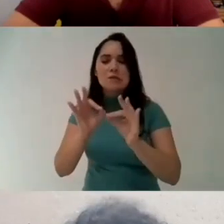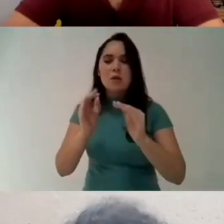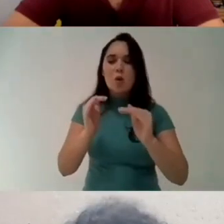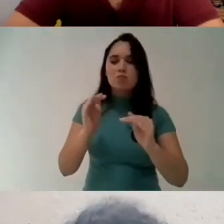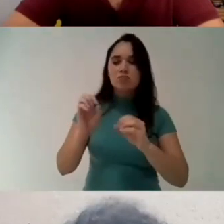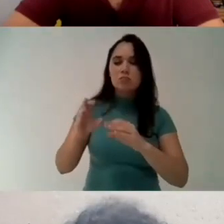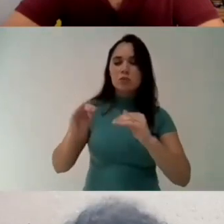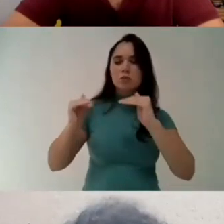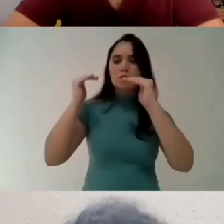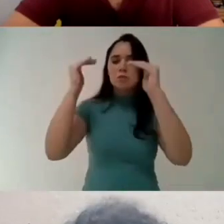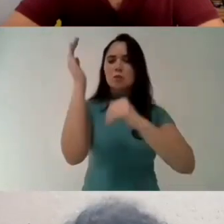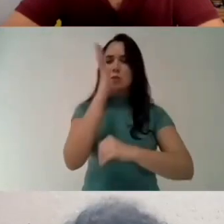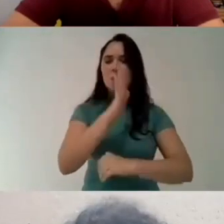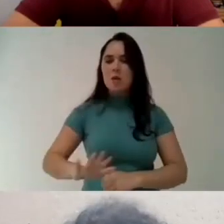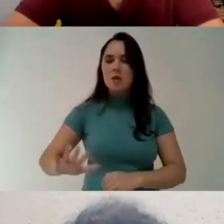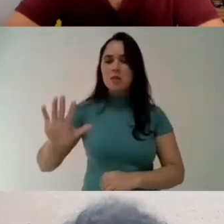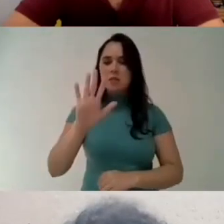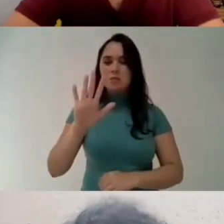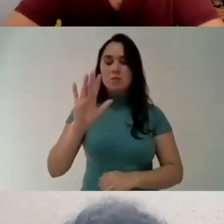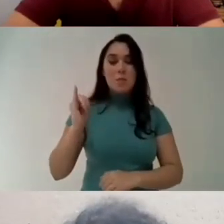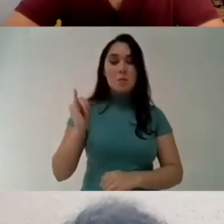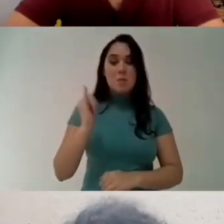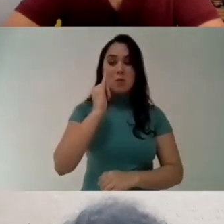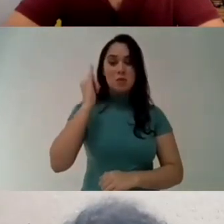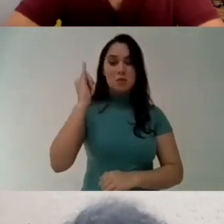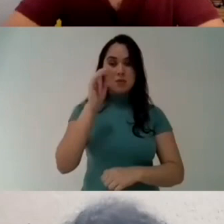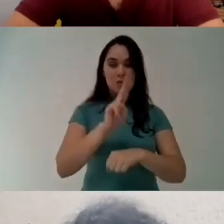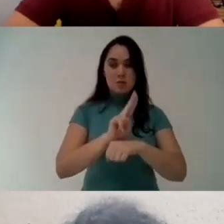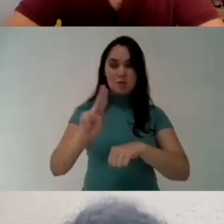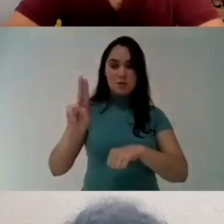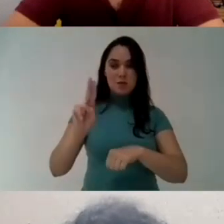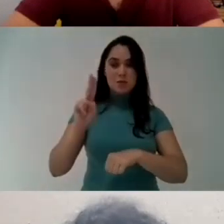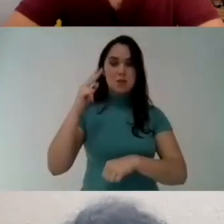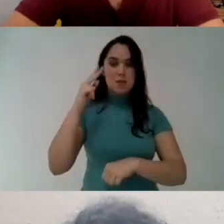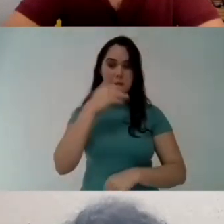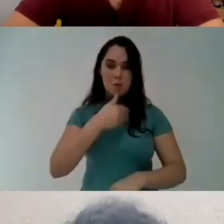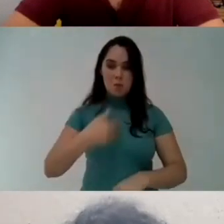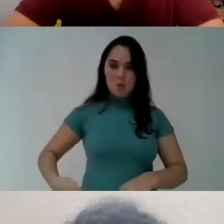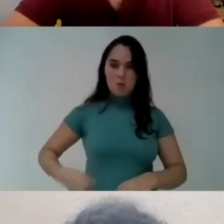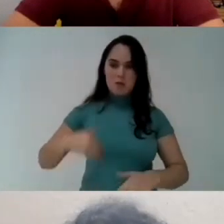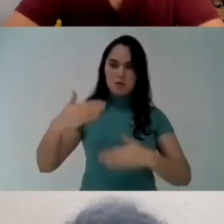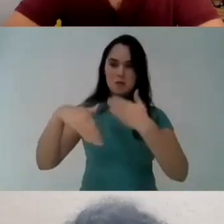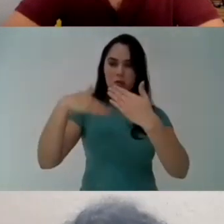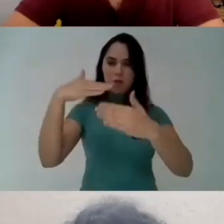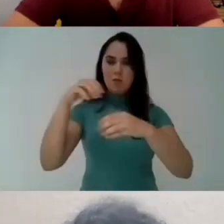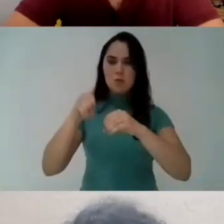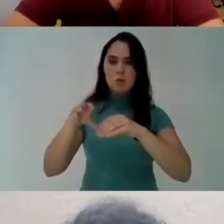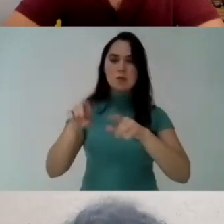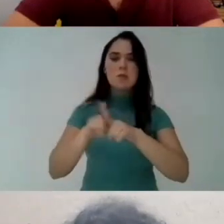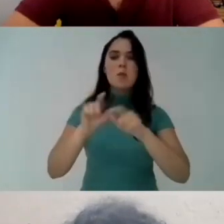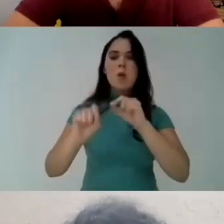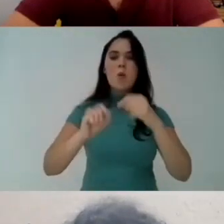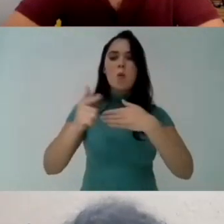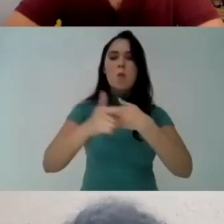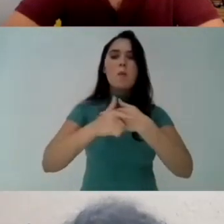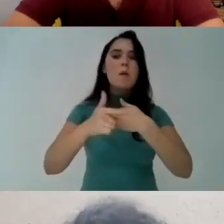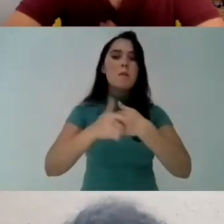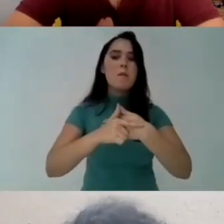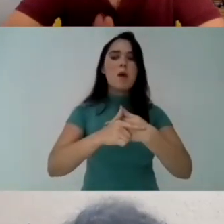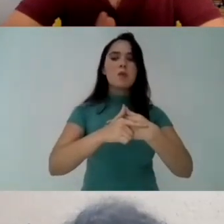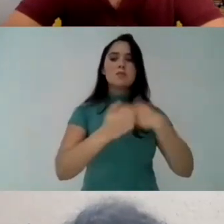Association of Postgraduate Students And I would like to ask you, Flavia,